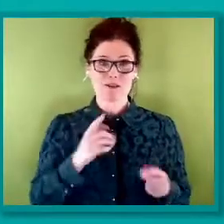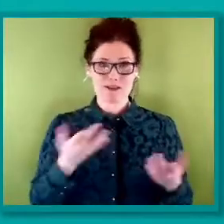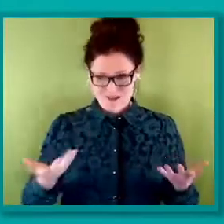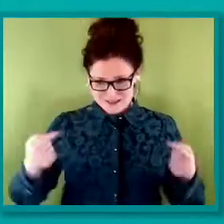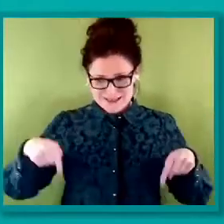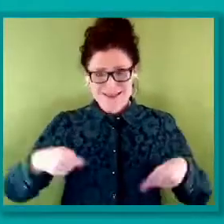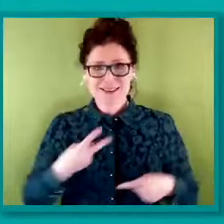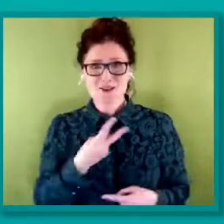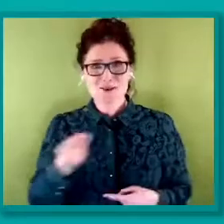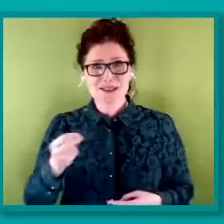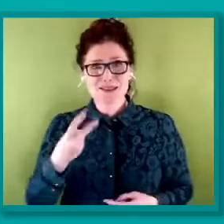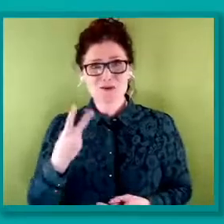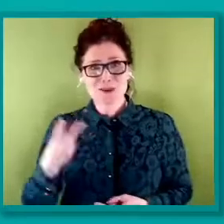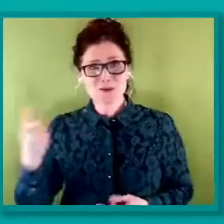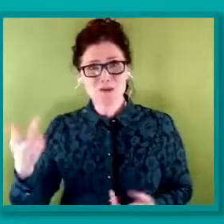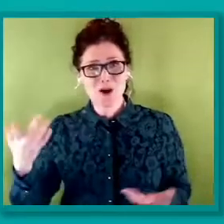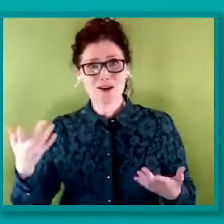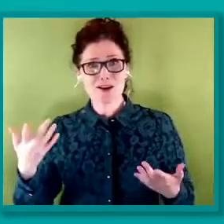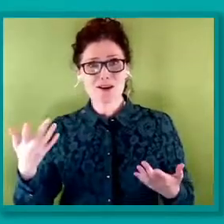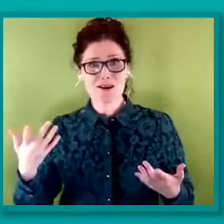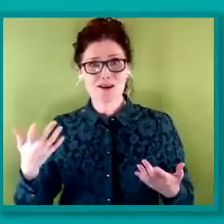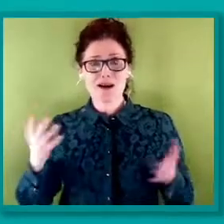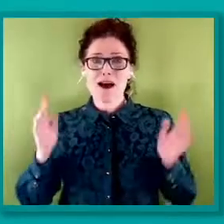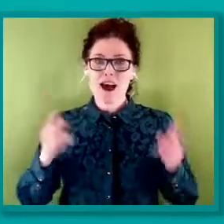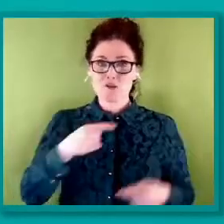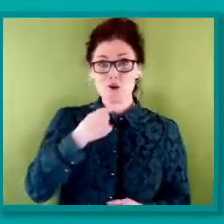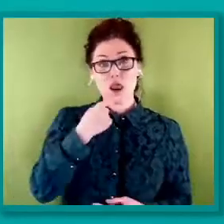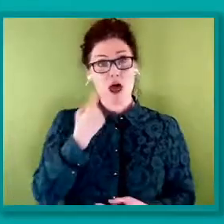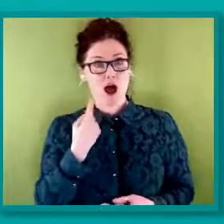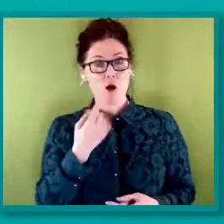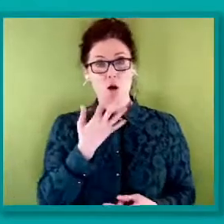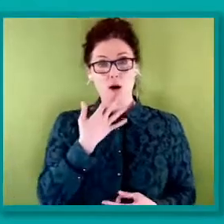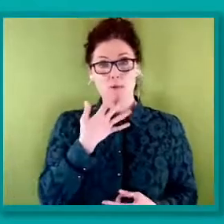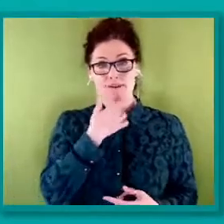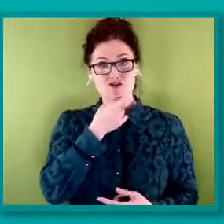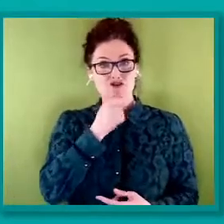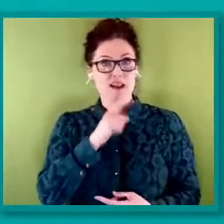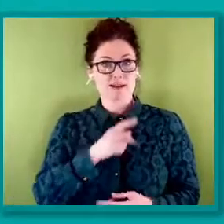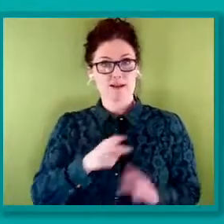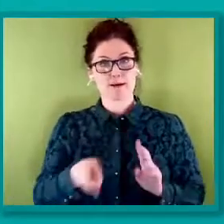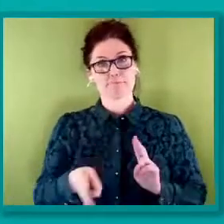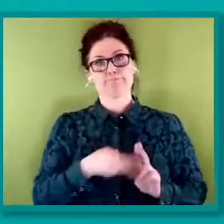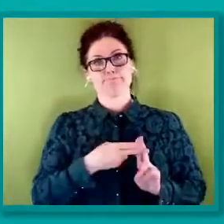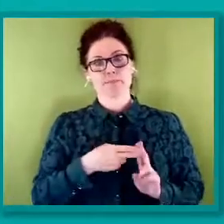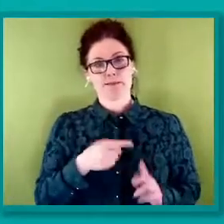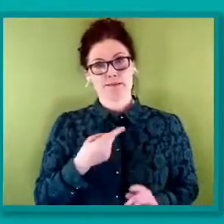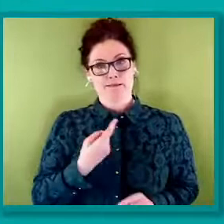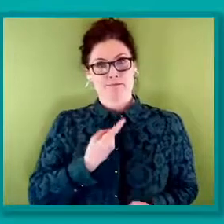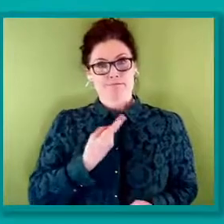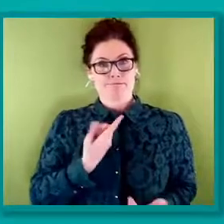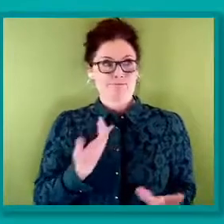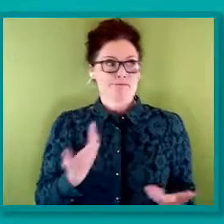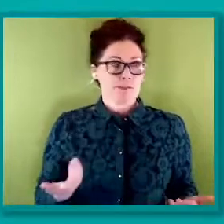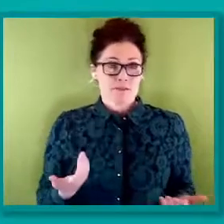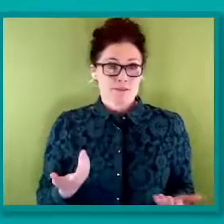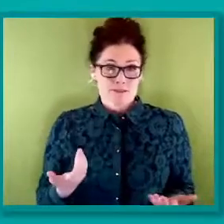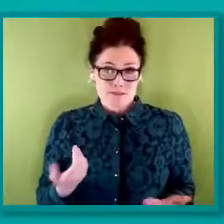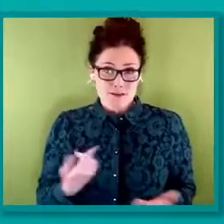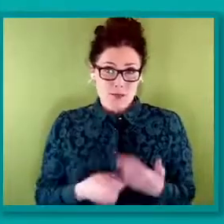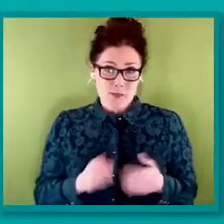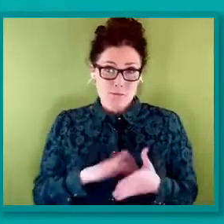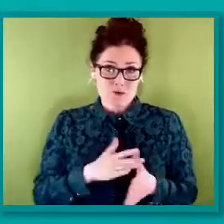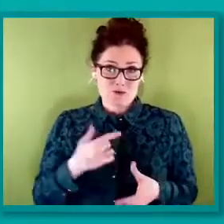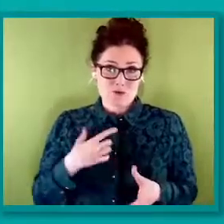So you have to lie and or misgender yourself to obtain it in order to just work and earn a living. Individual